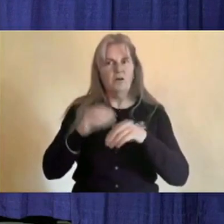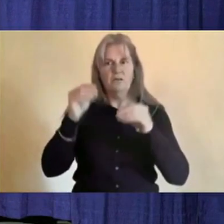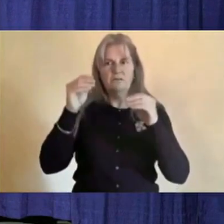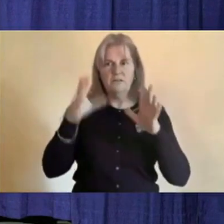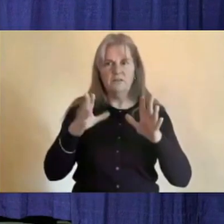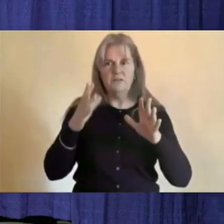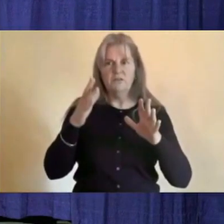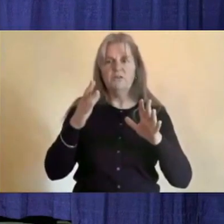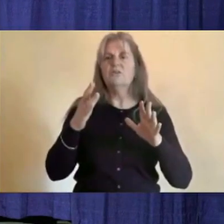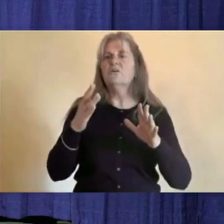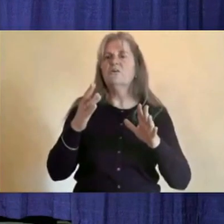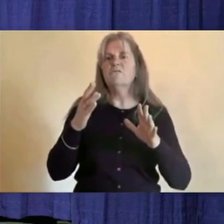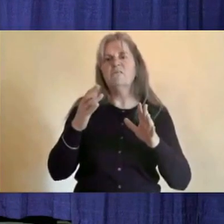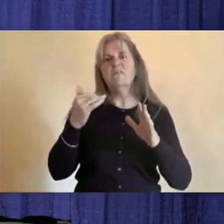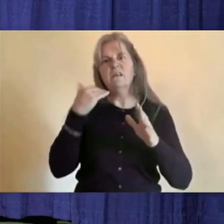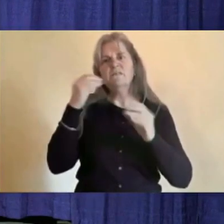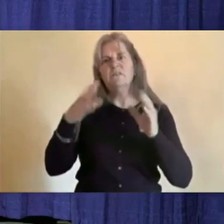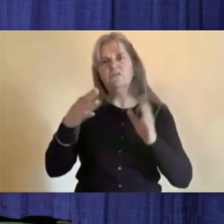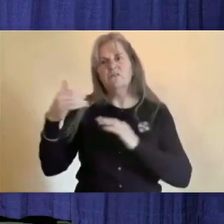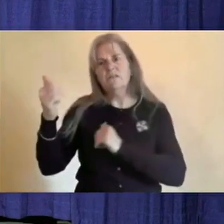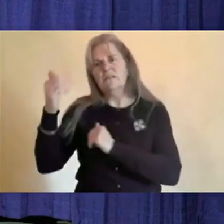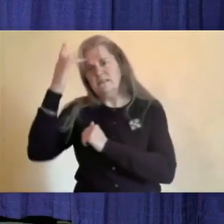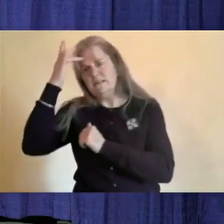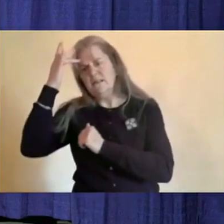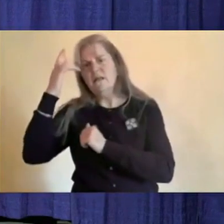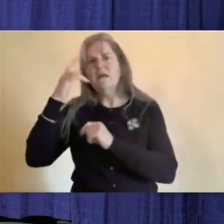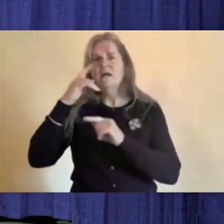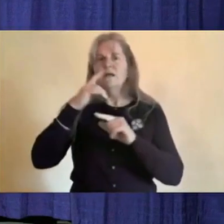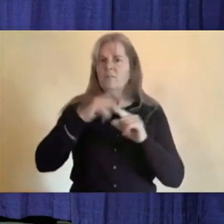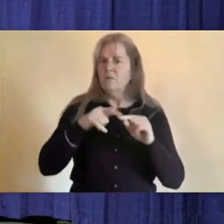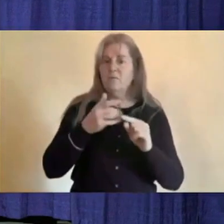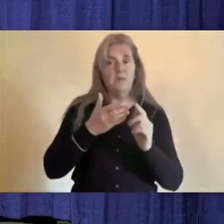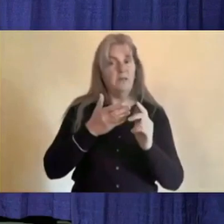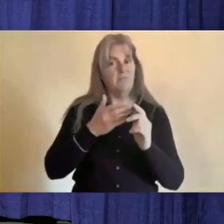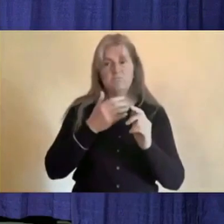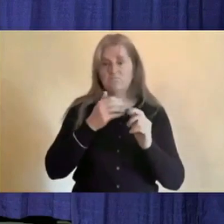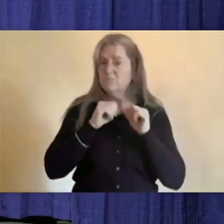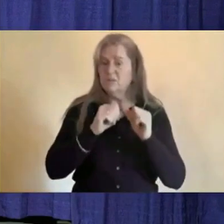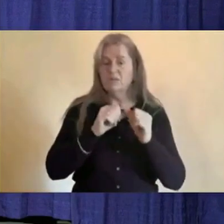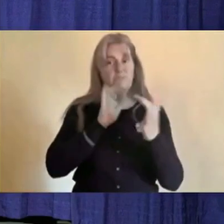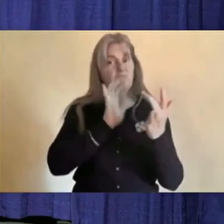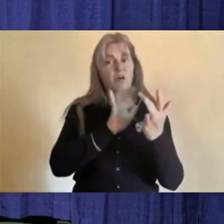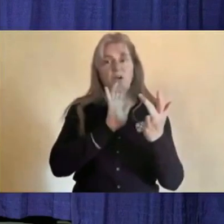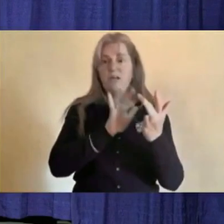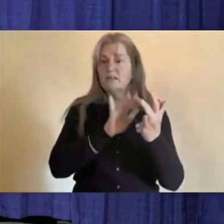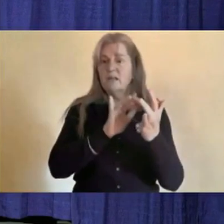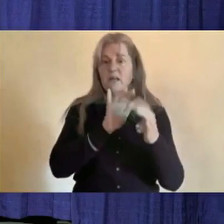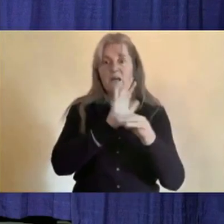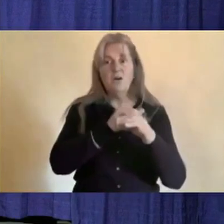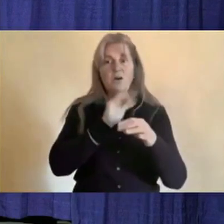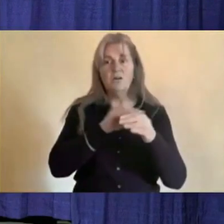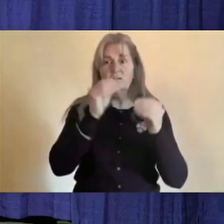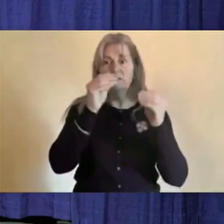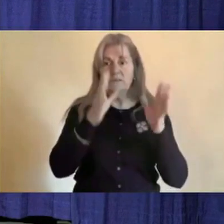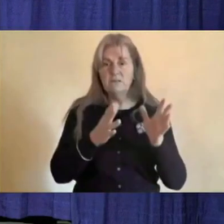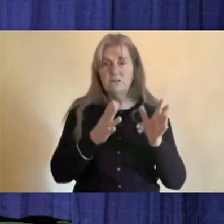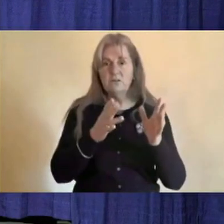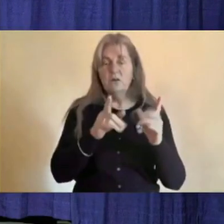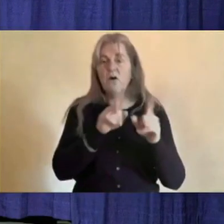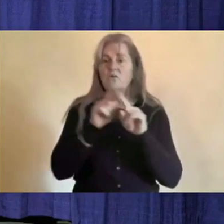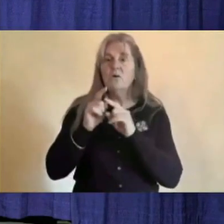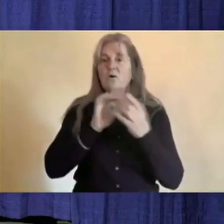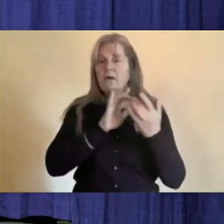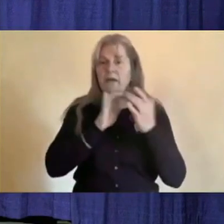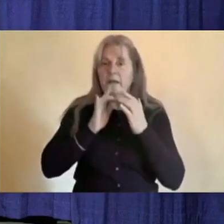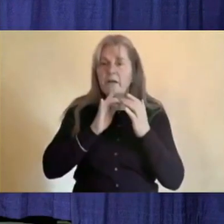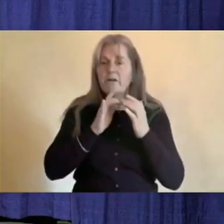continuing to recruit teachers on call through our schools. There's also online social media, local and